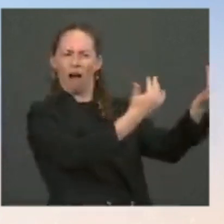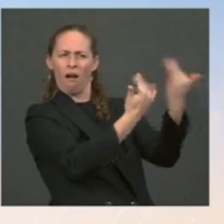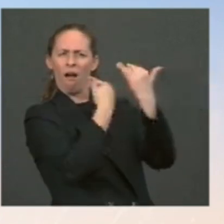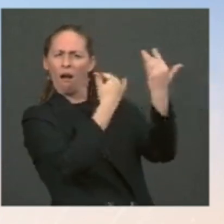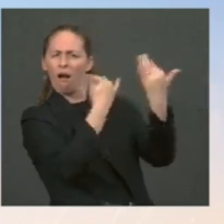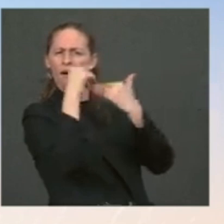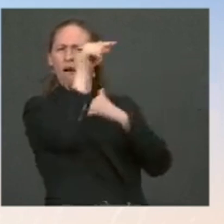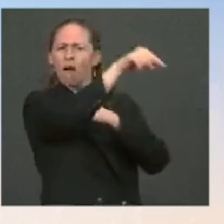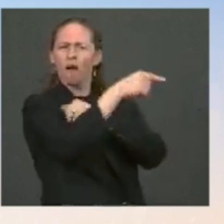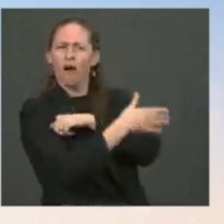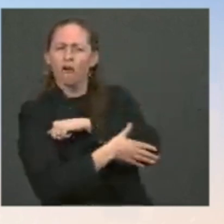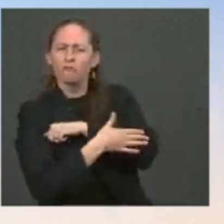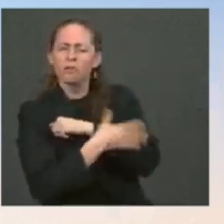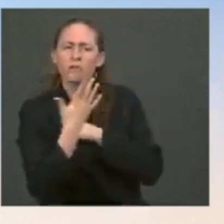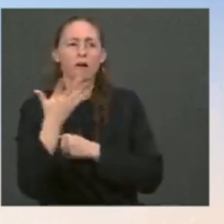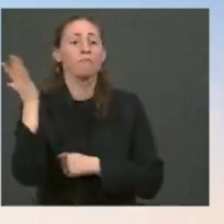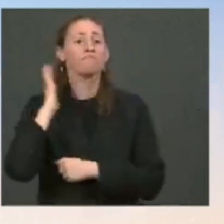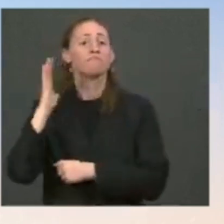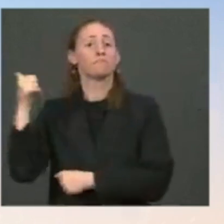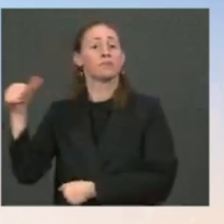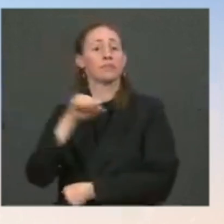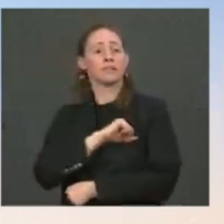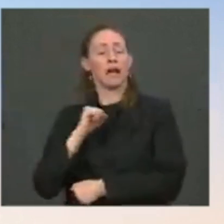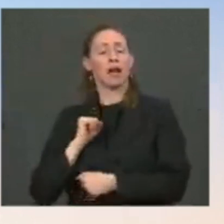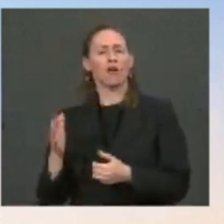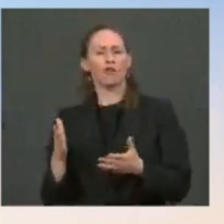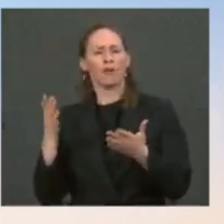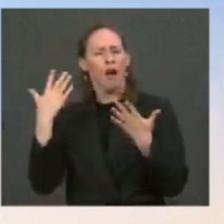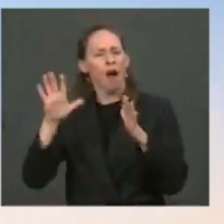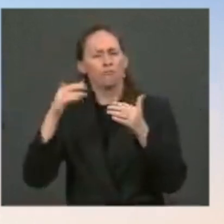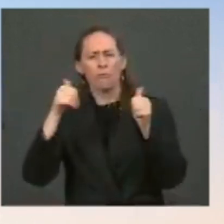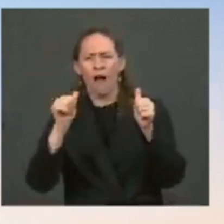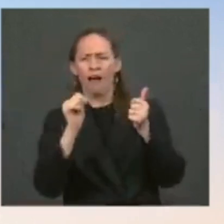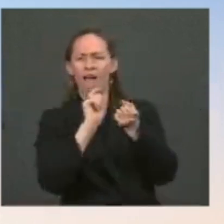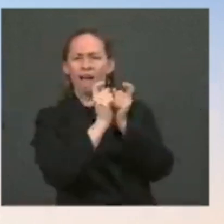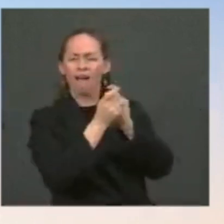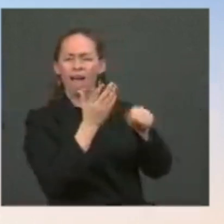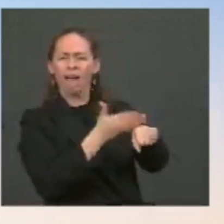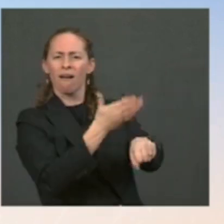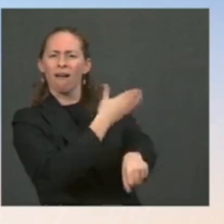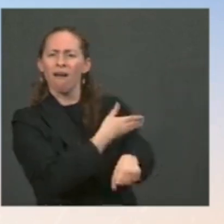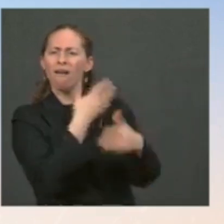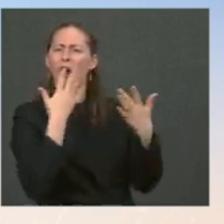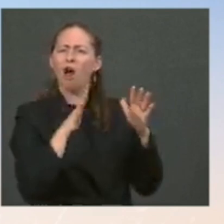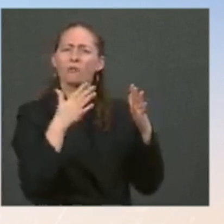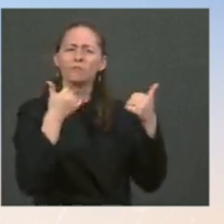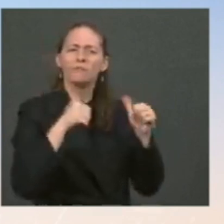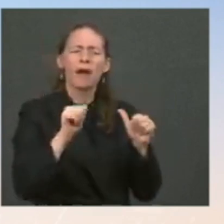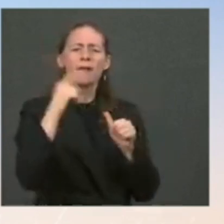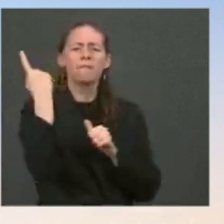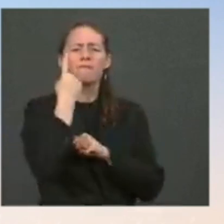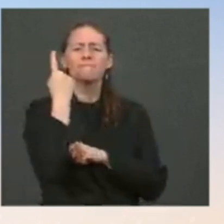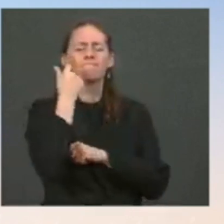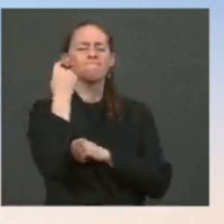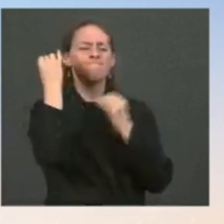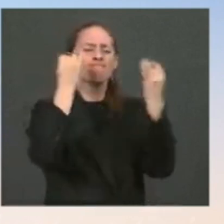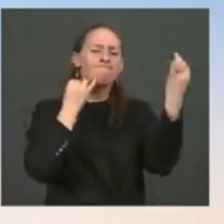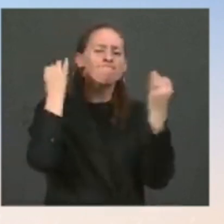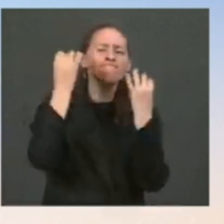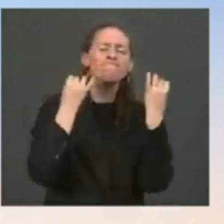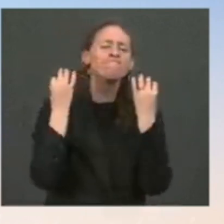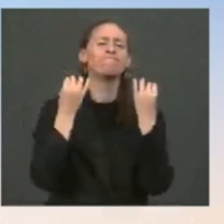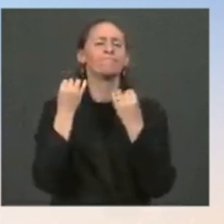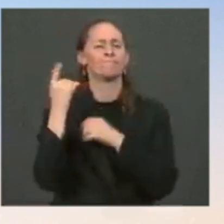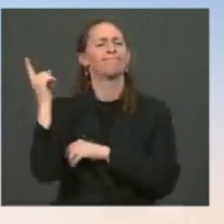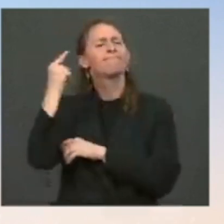reform, steps that at a time were being done and worked toward in a bipartisan way, something that certainly we think should be